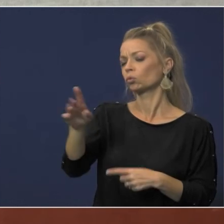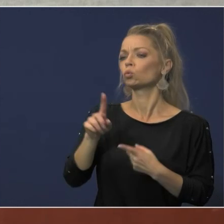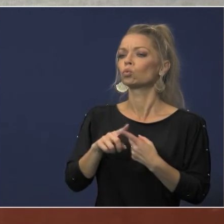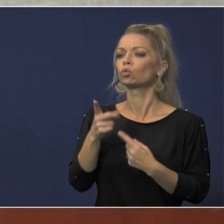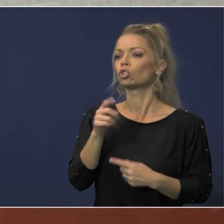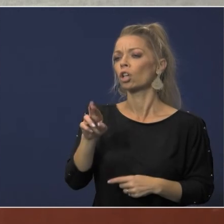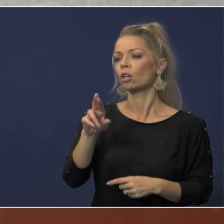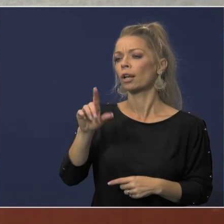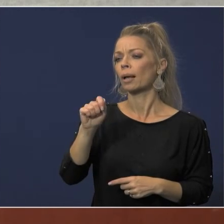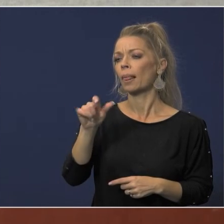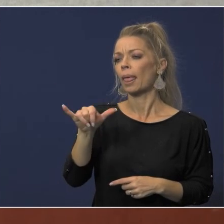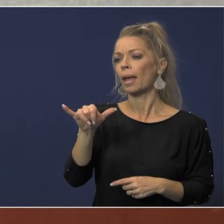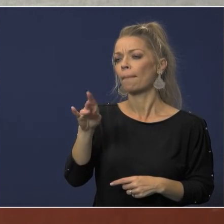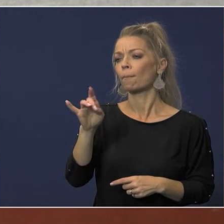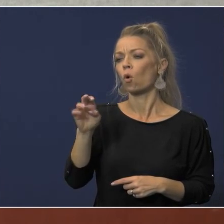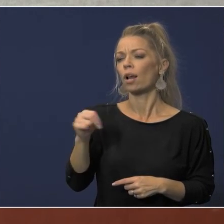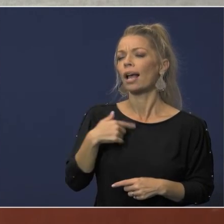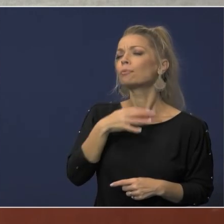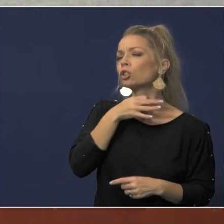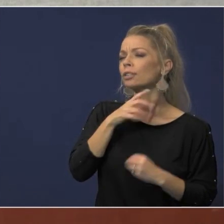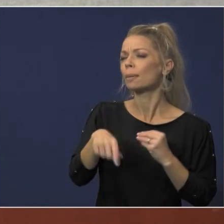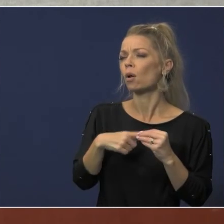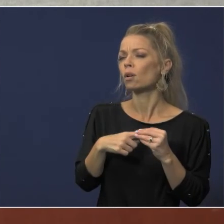claiborne just i'm just curious as about uh